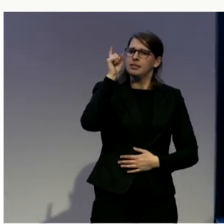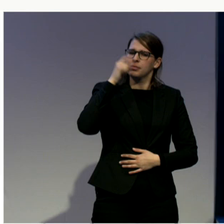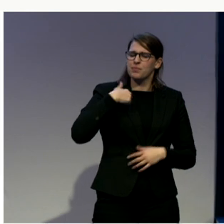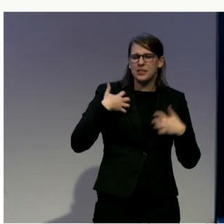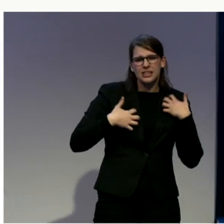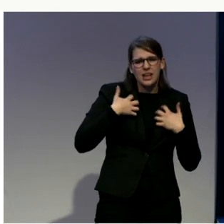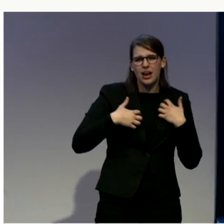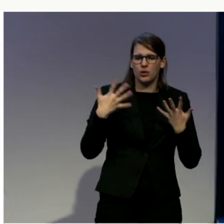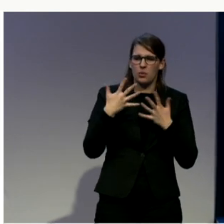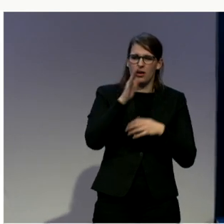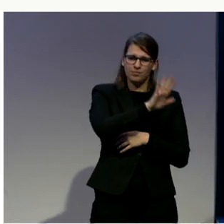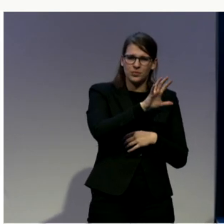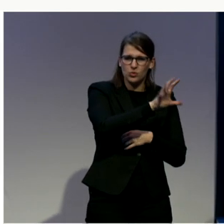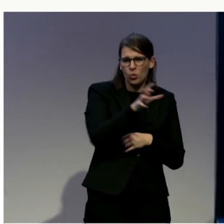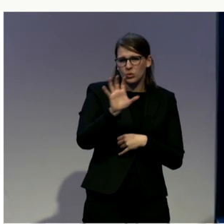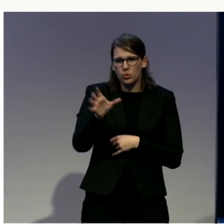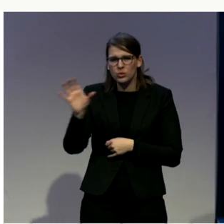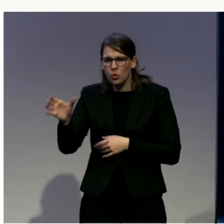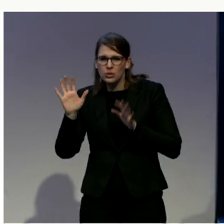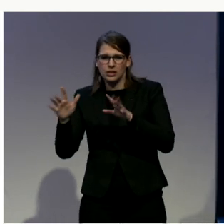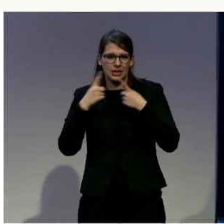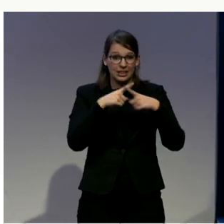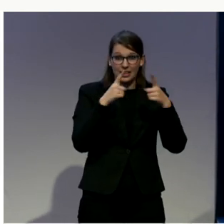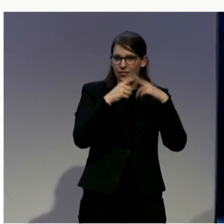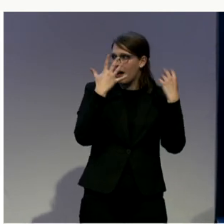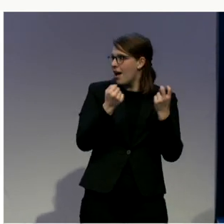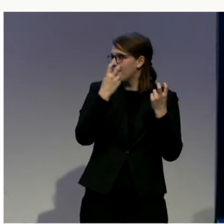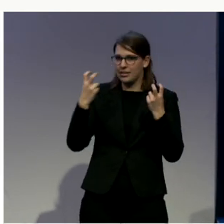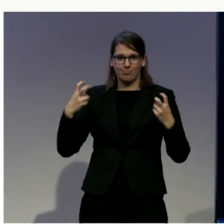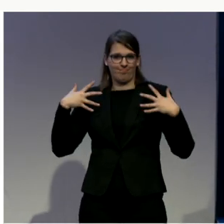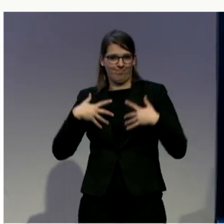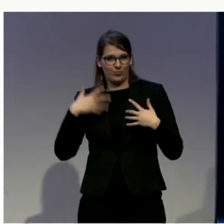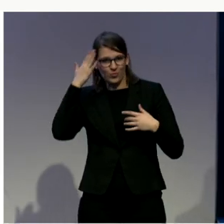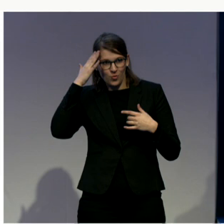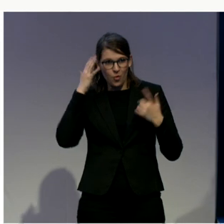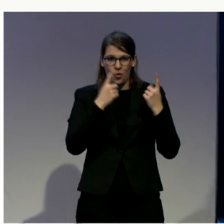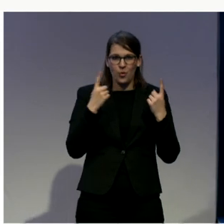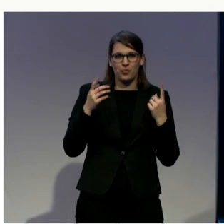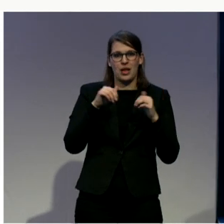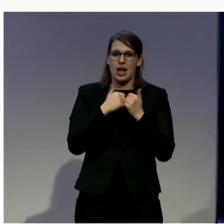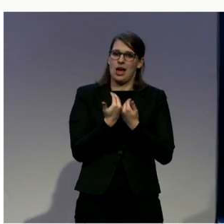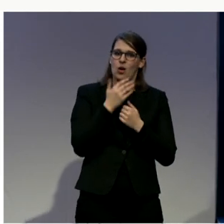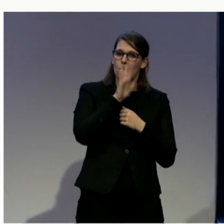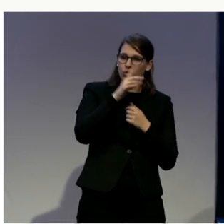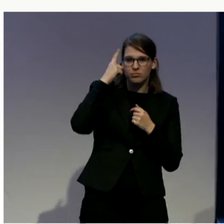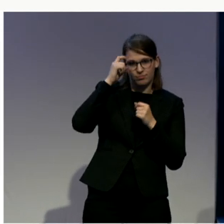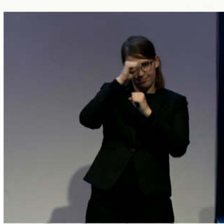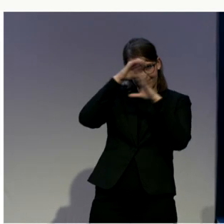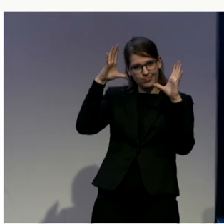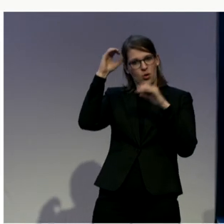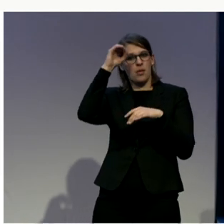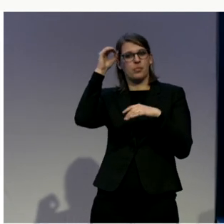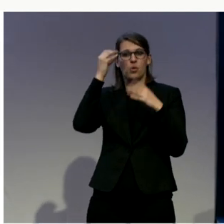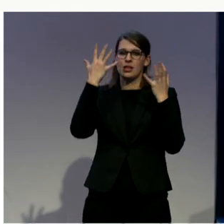and what are the issues that you think, if there's one or two that you'd really like to address right now, and how